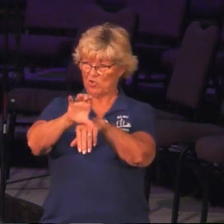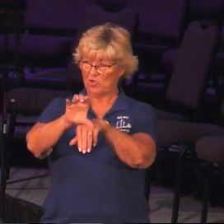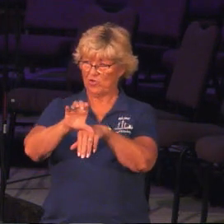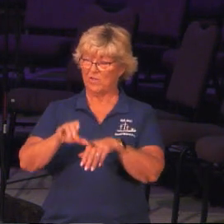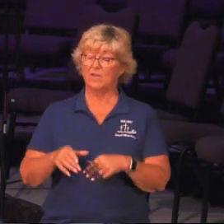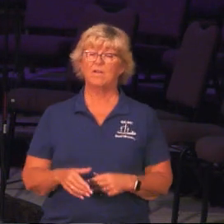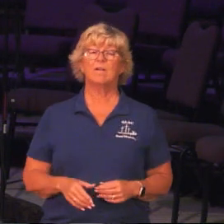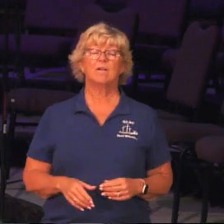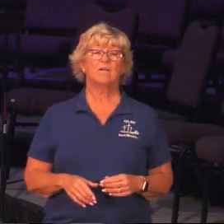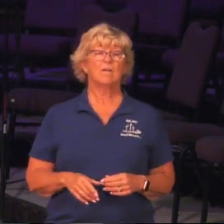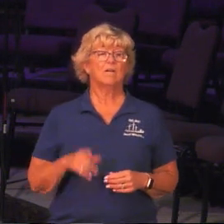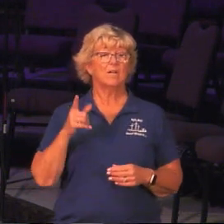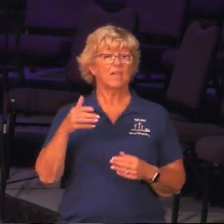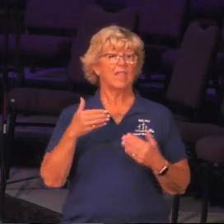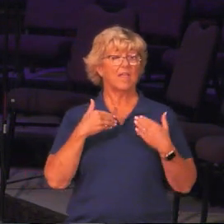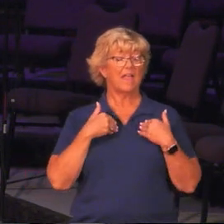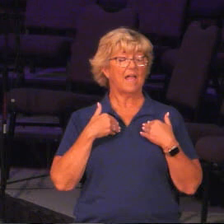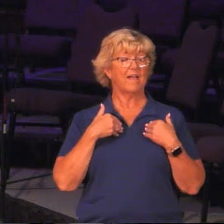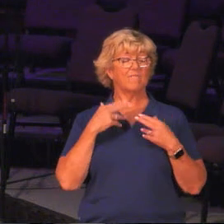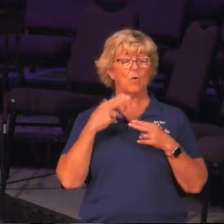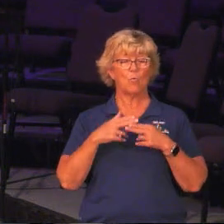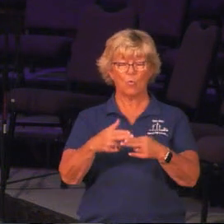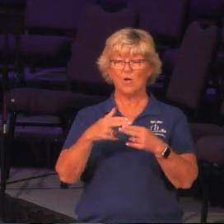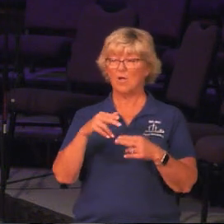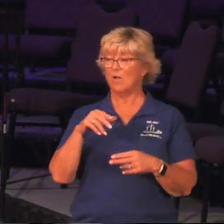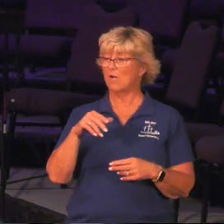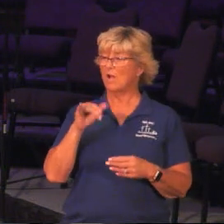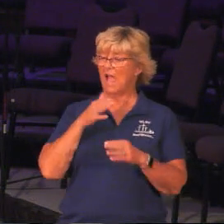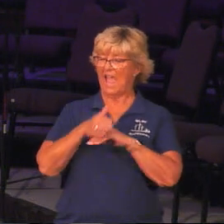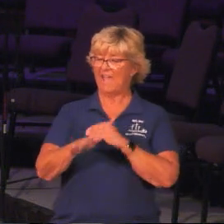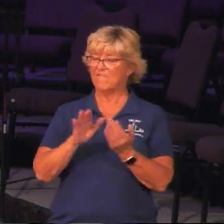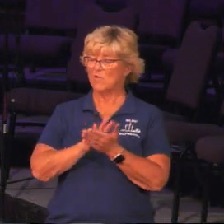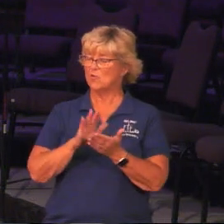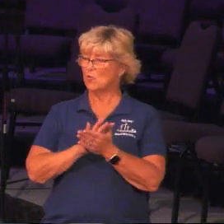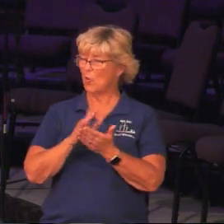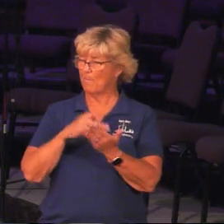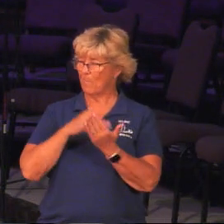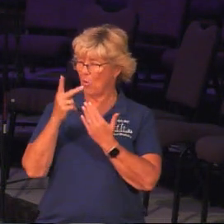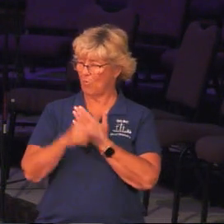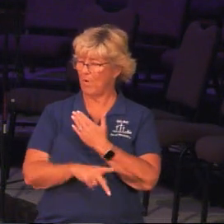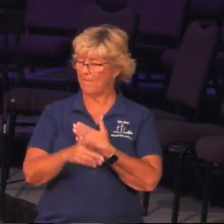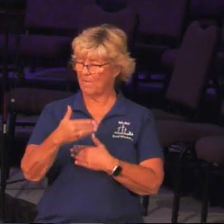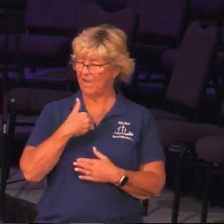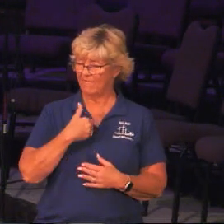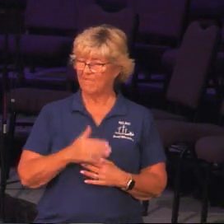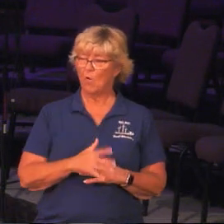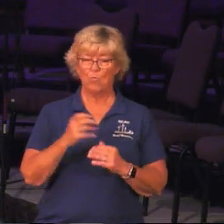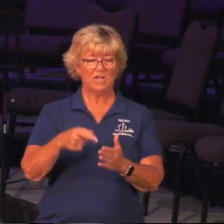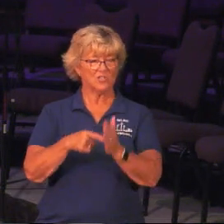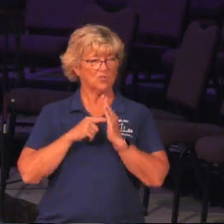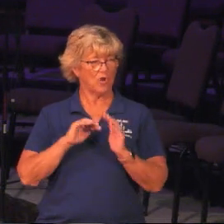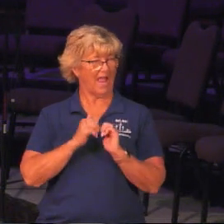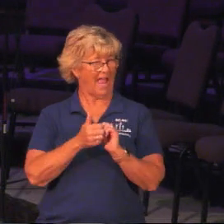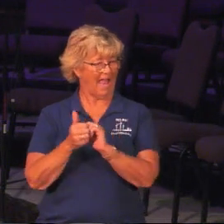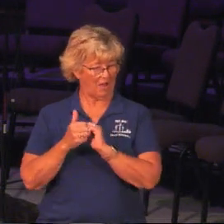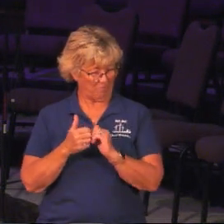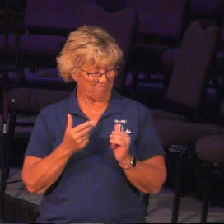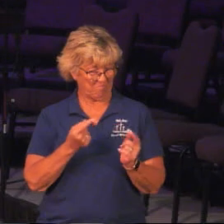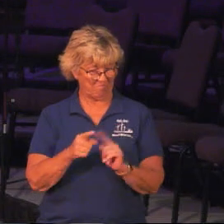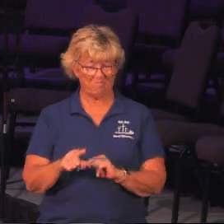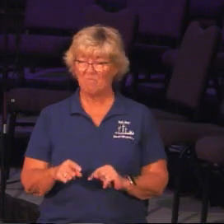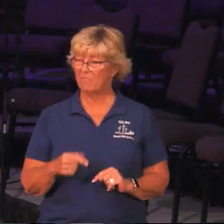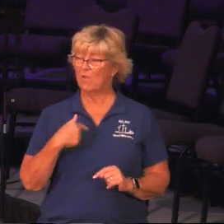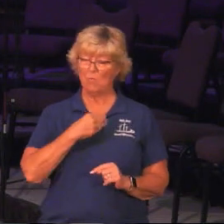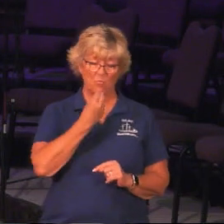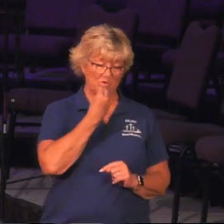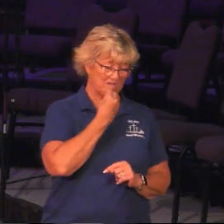then he has these things, what they call tuition centers, which are kind of like after-school programs. And he wants to show us how that works. So like I said,